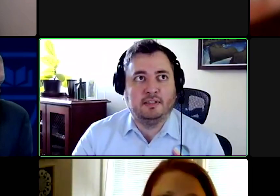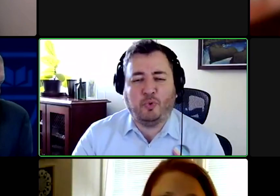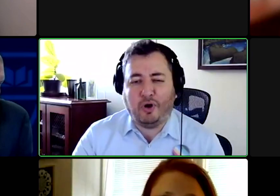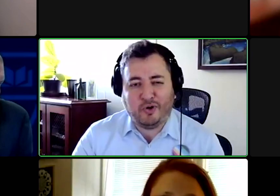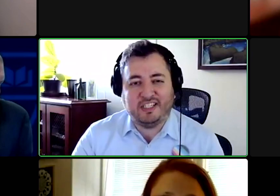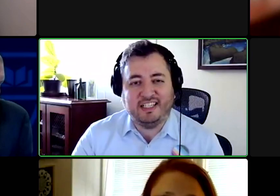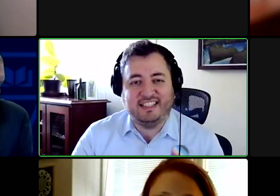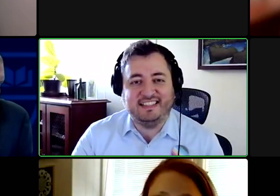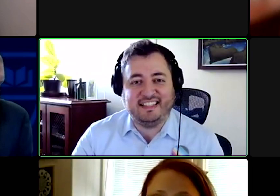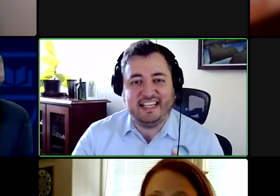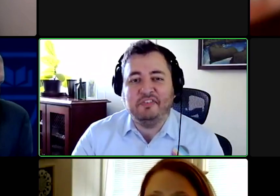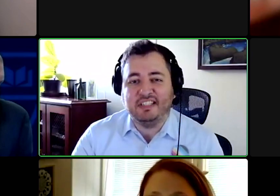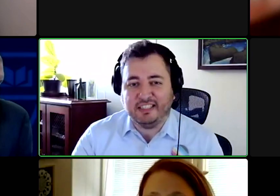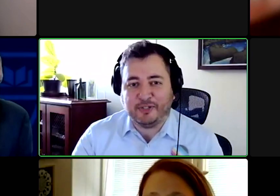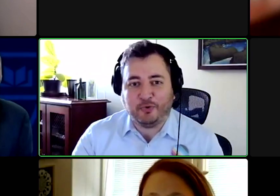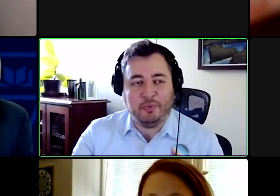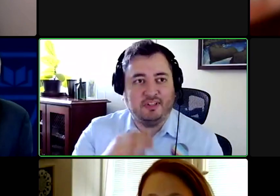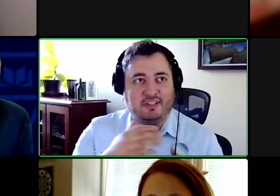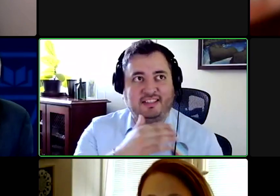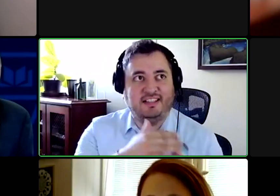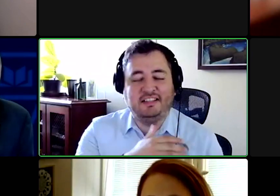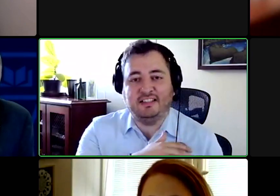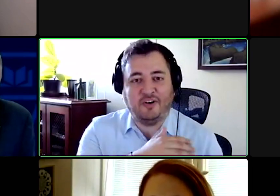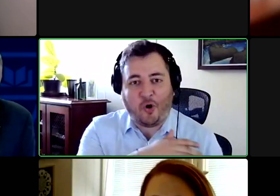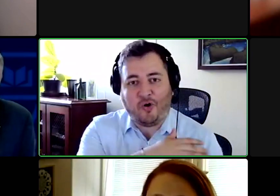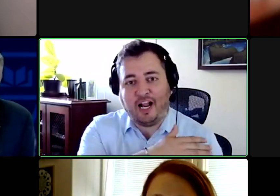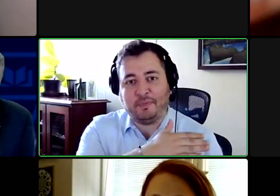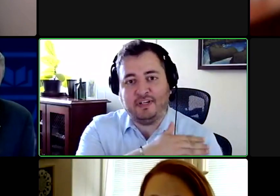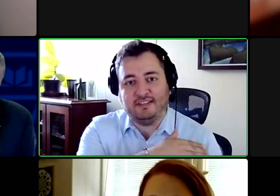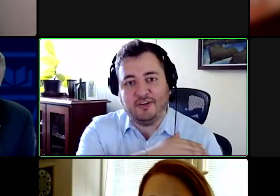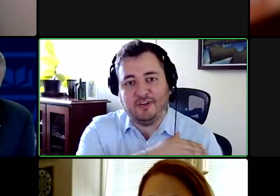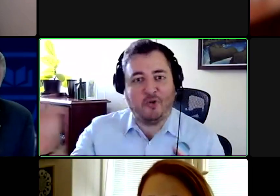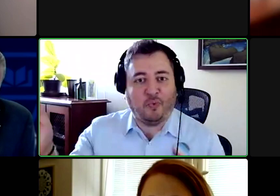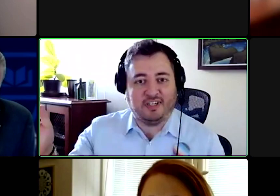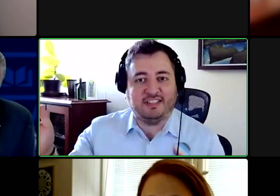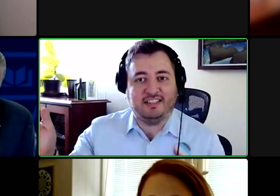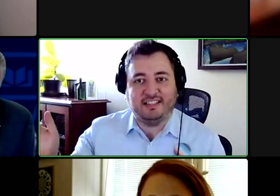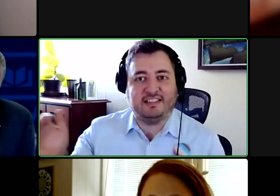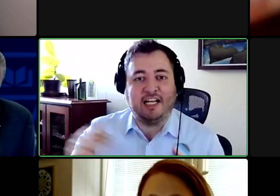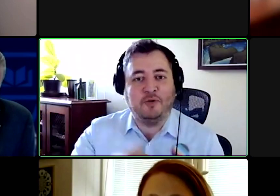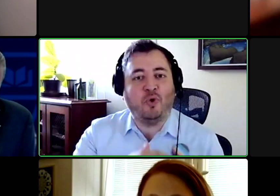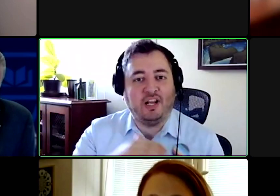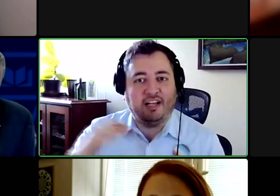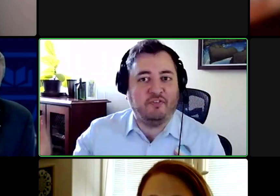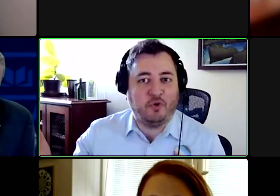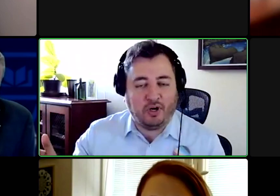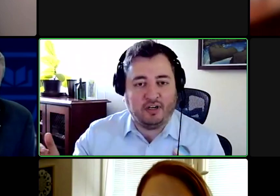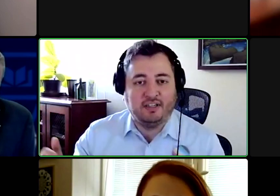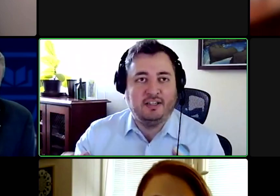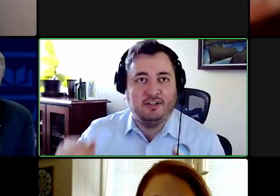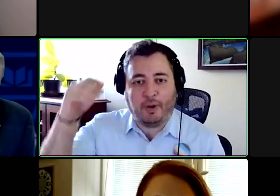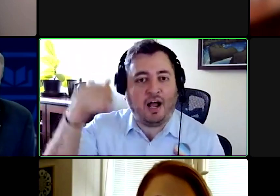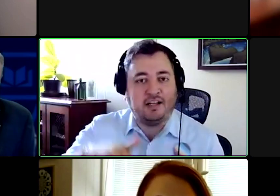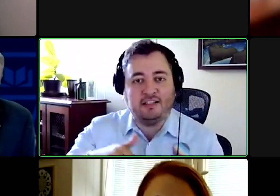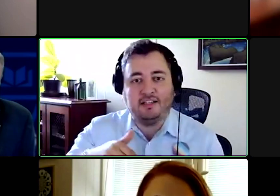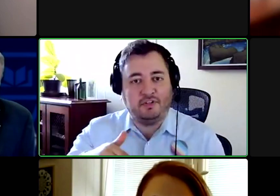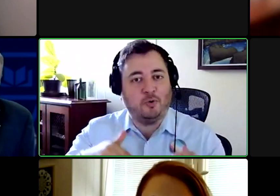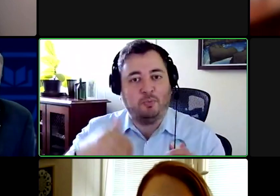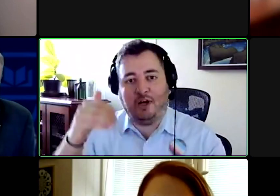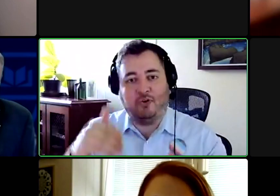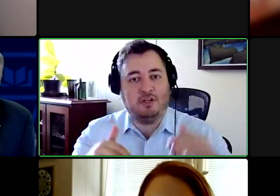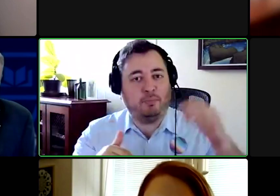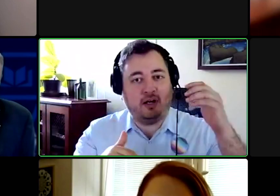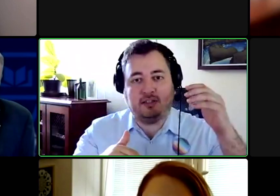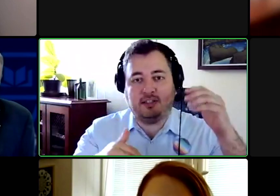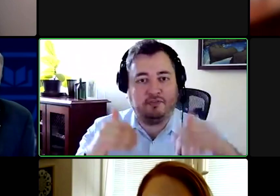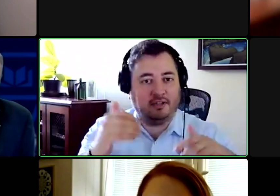progress isn't evenly distributed. It doesn't all happen all at once and it's in the same race everywhere. There's pockets, you